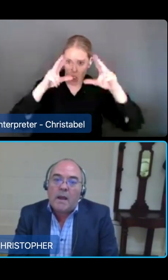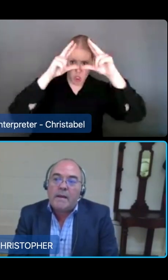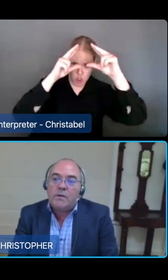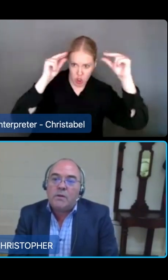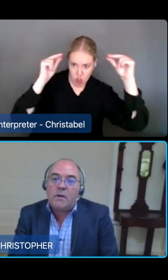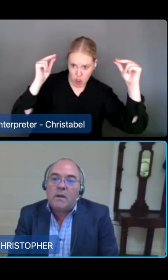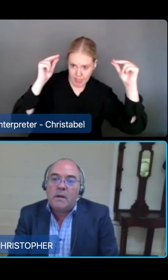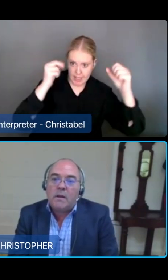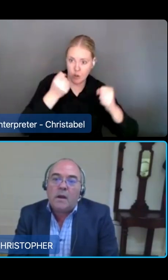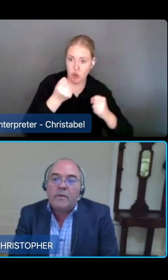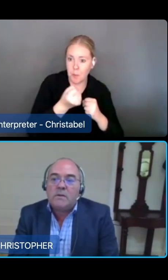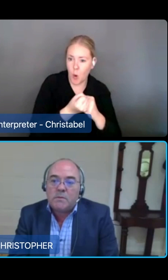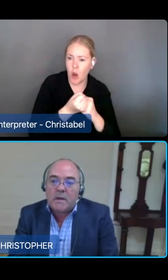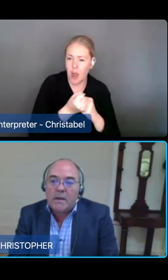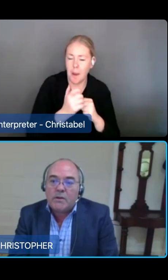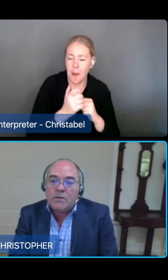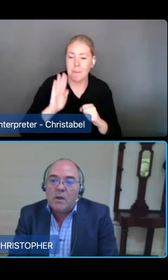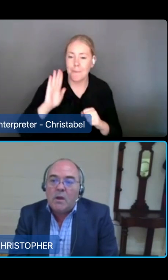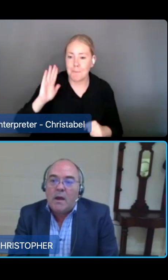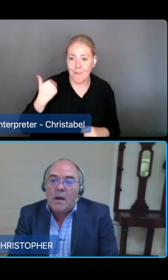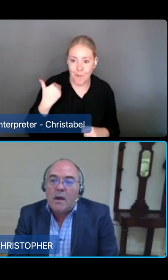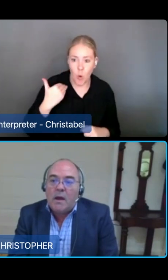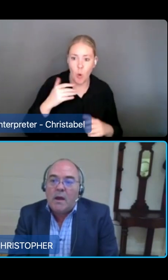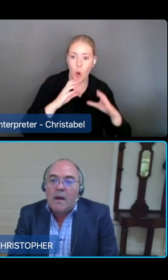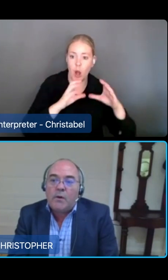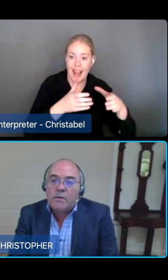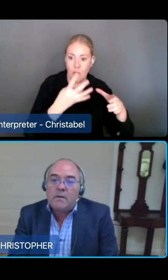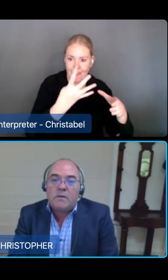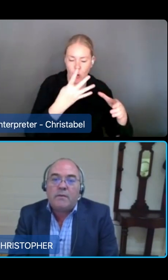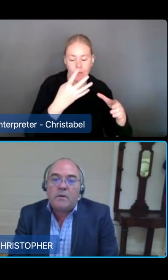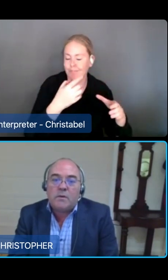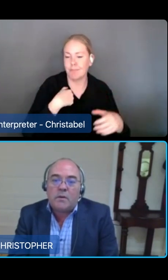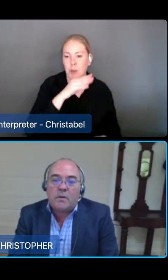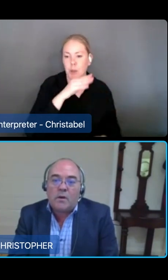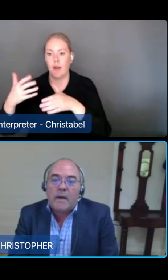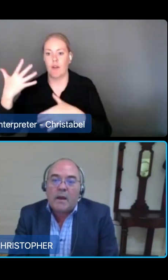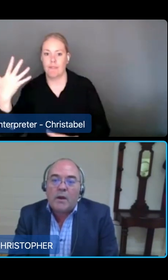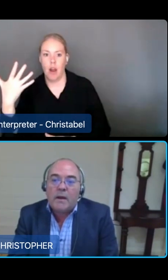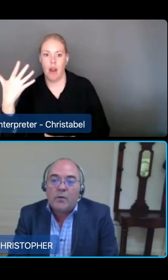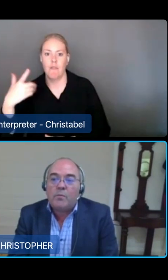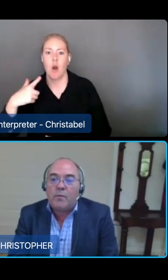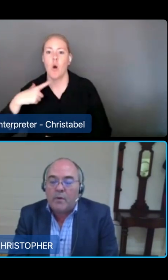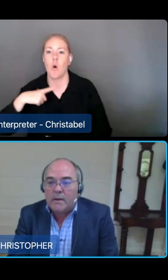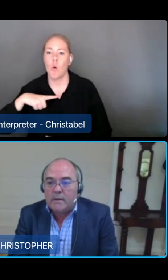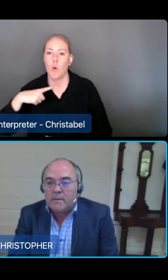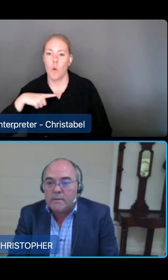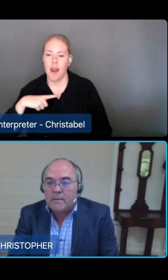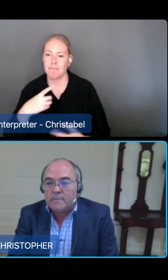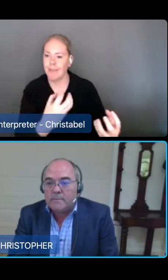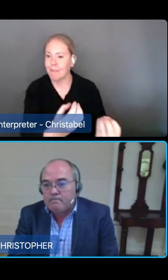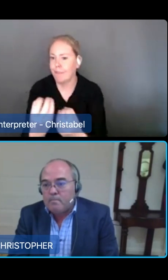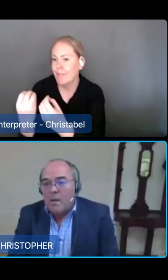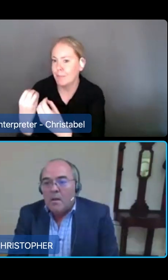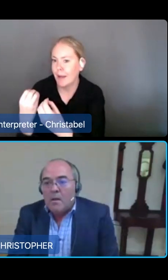relating to the clinical governance expectations for nursing being different to those of allied health providers.